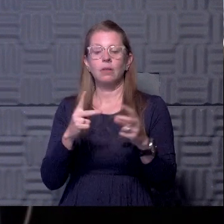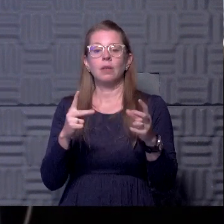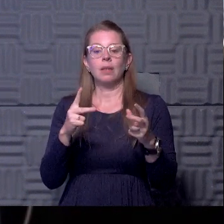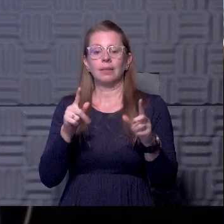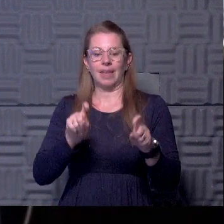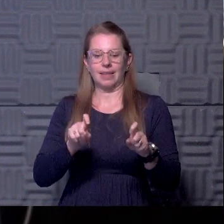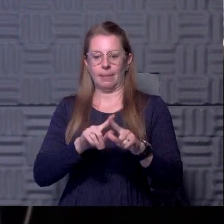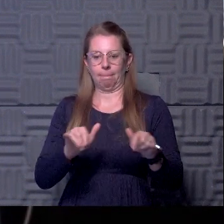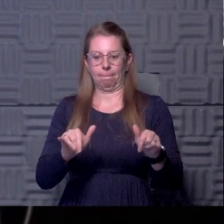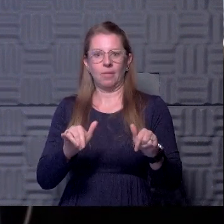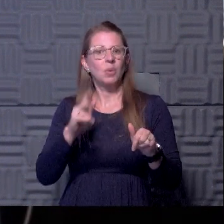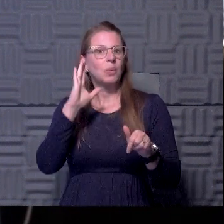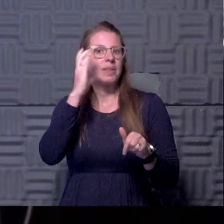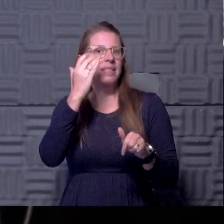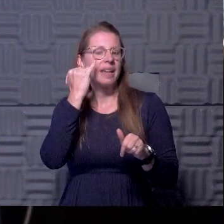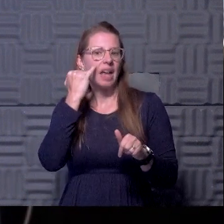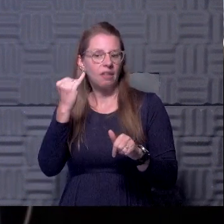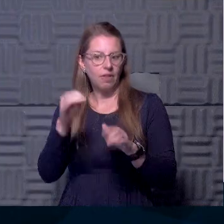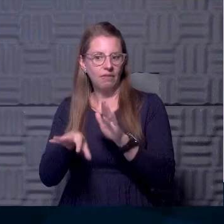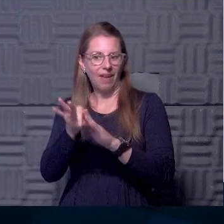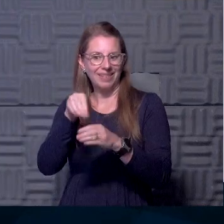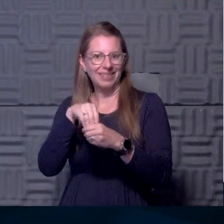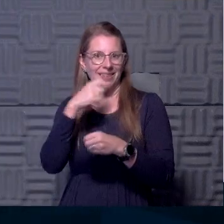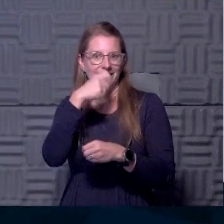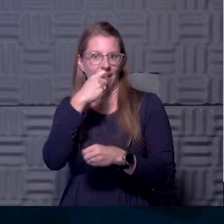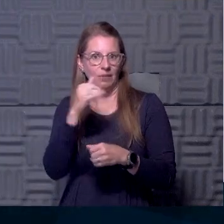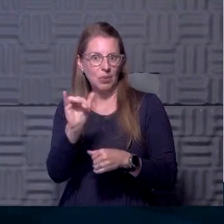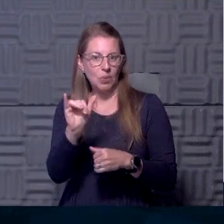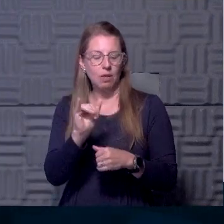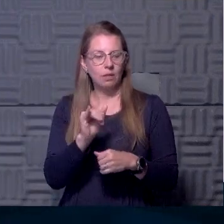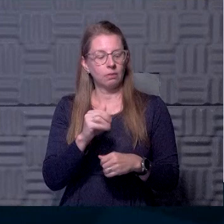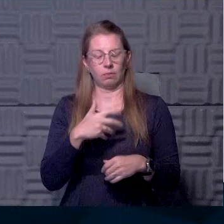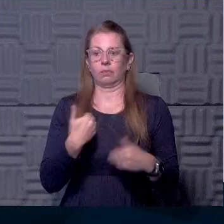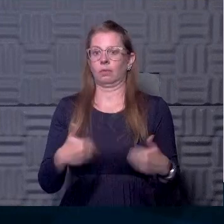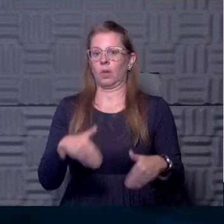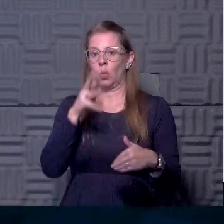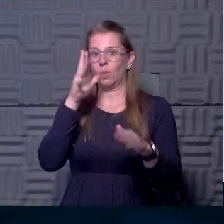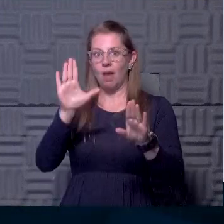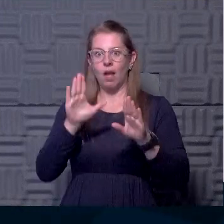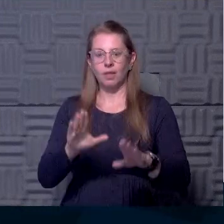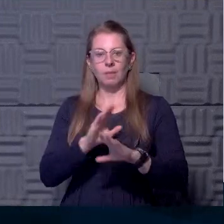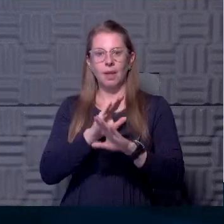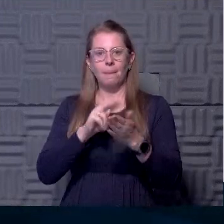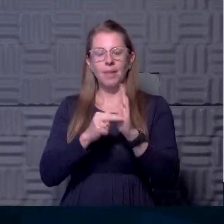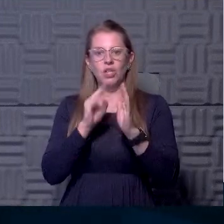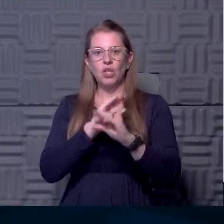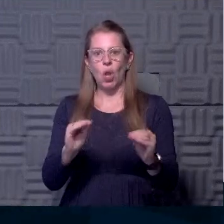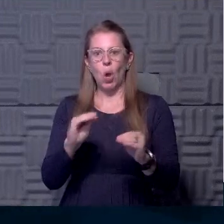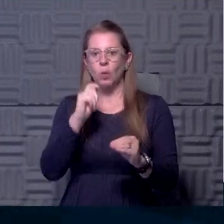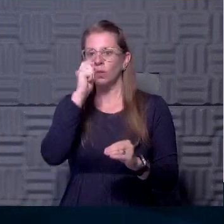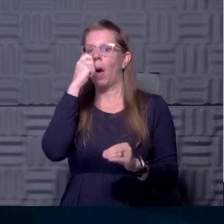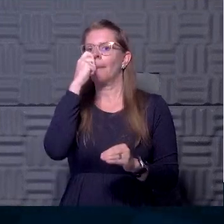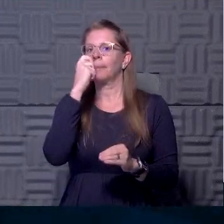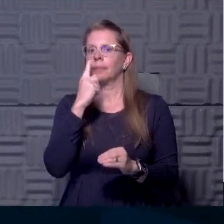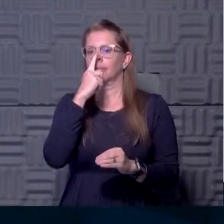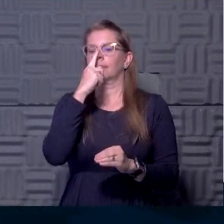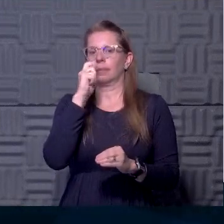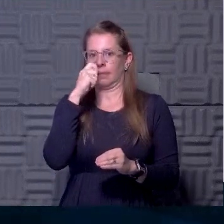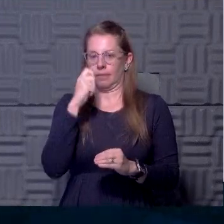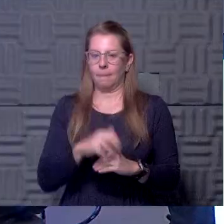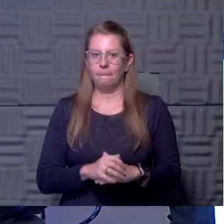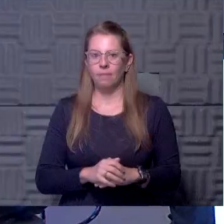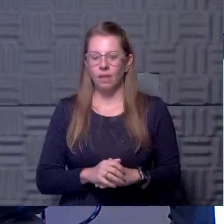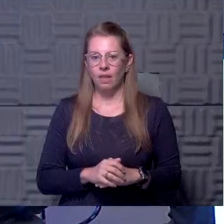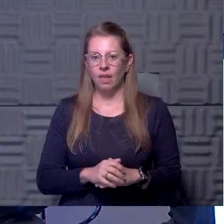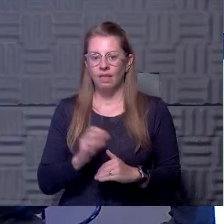testing is feasible in saliva as well. That would be pretty awesome because that would mean no swabs. And I'll be, I'll be a fan of that one. Which is, which is